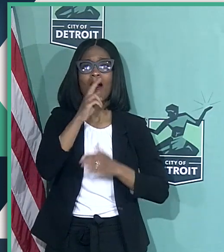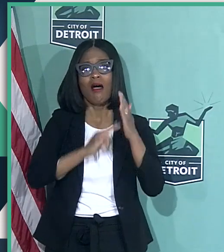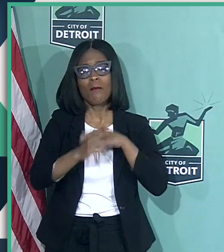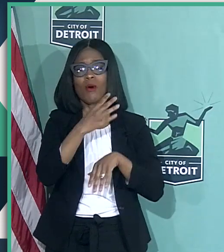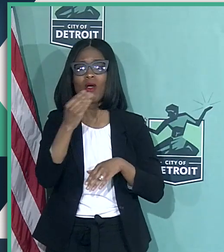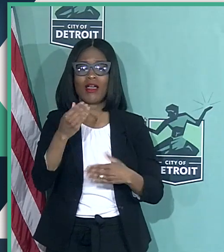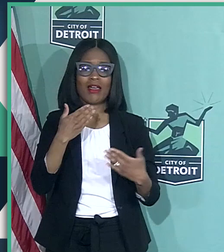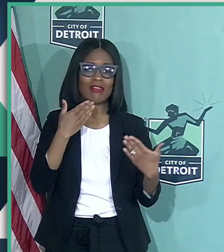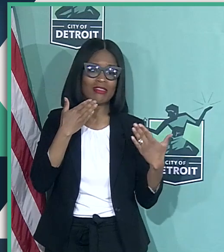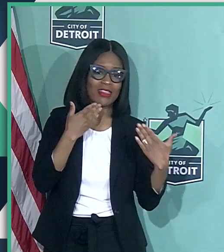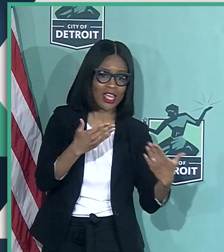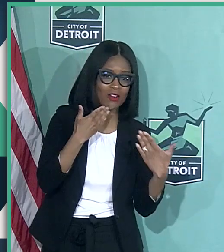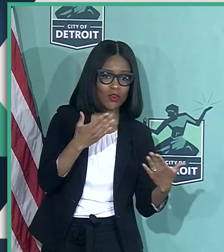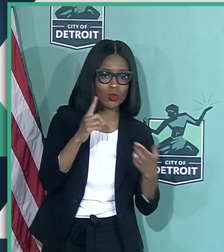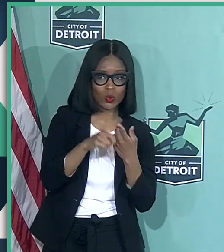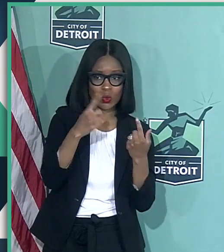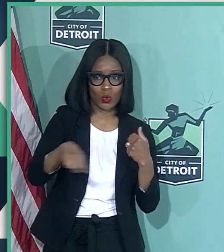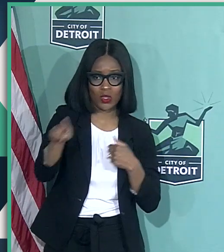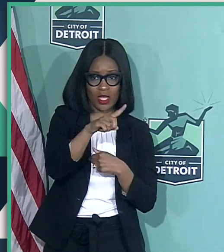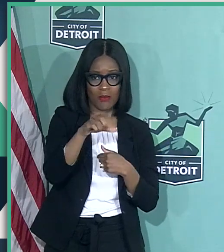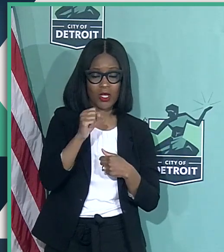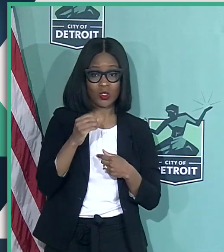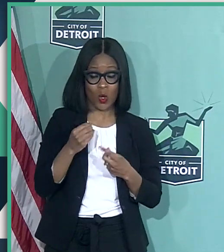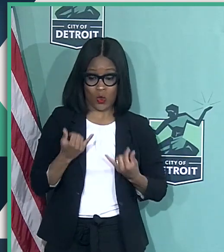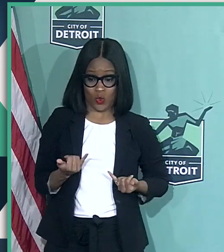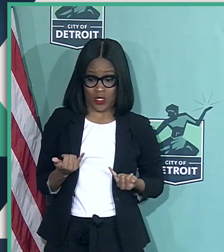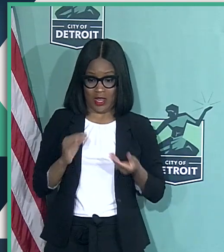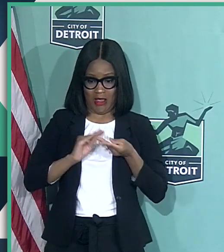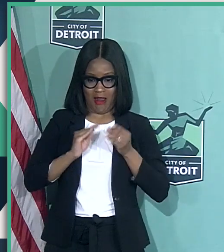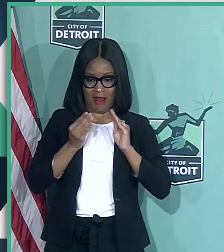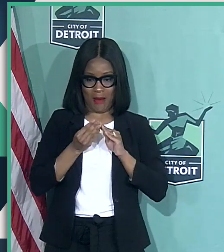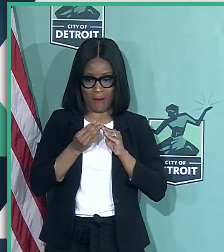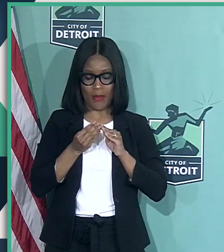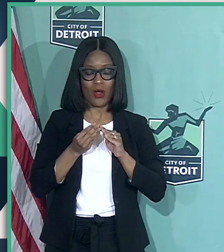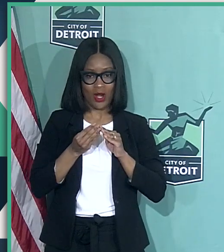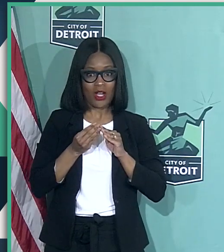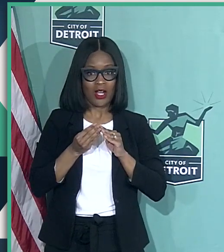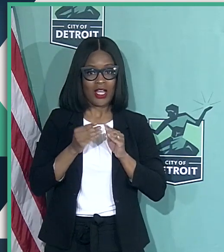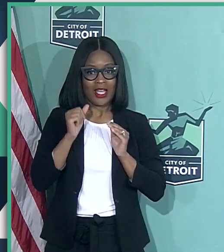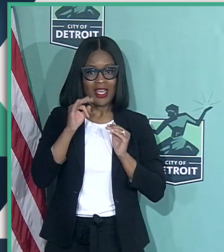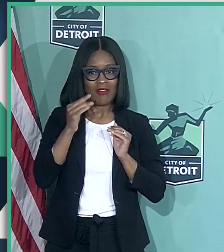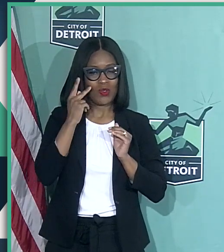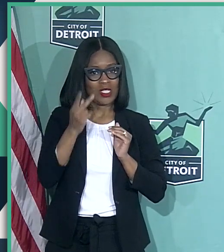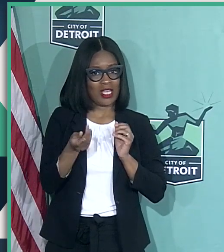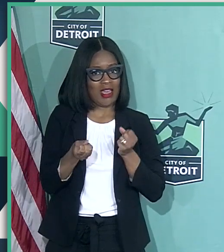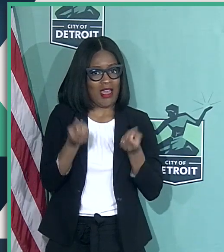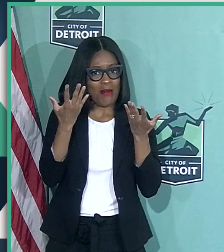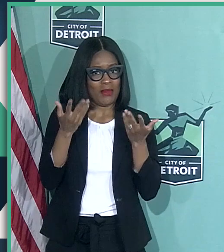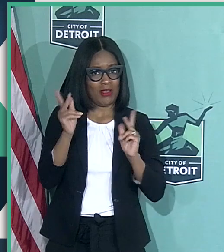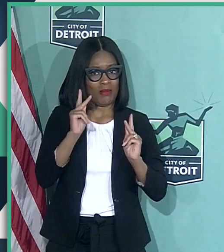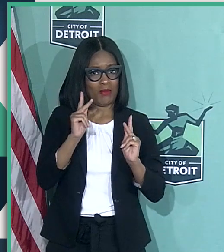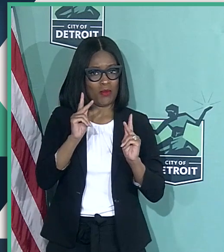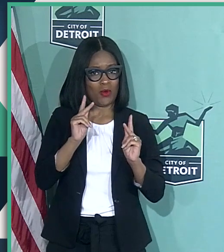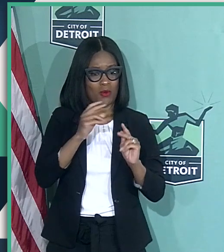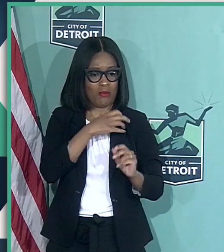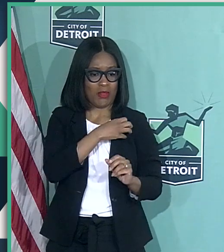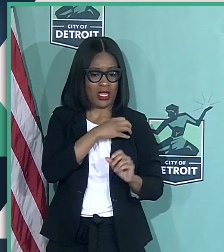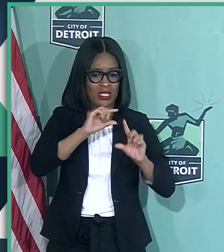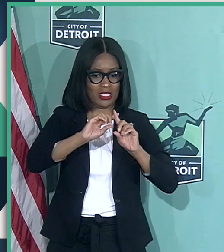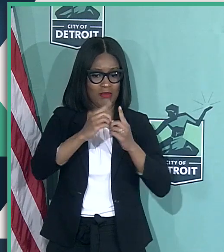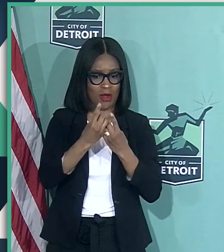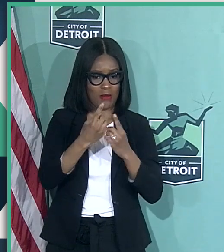that. So when you talk about today's number, when you look at the number of members of our department who tested positive,